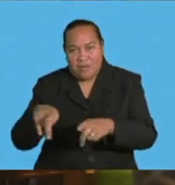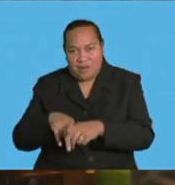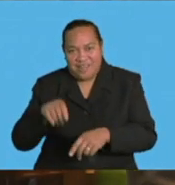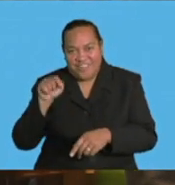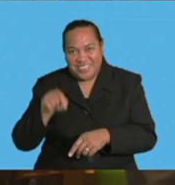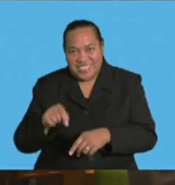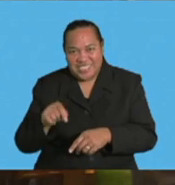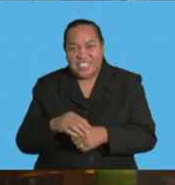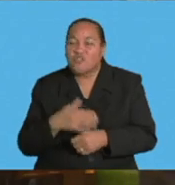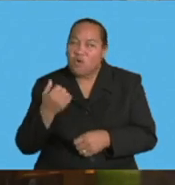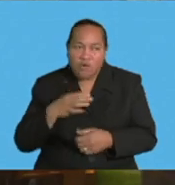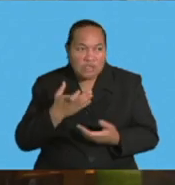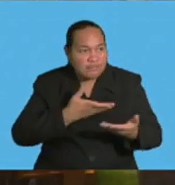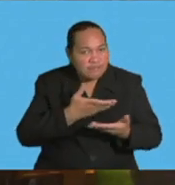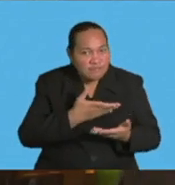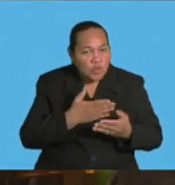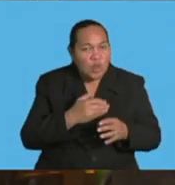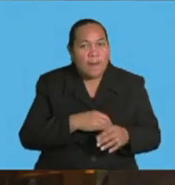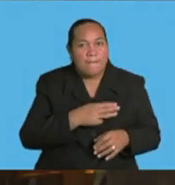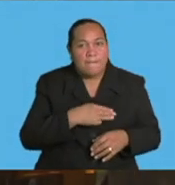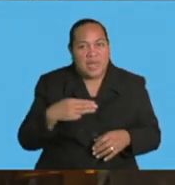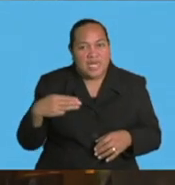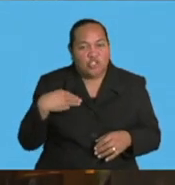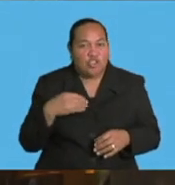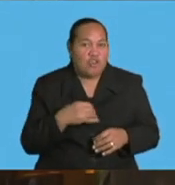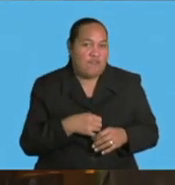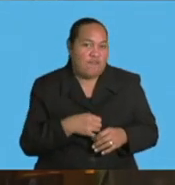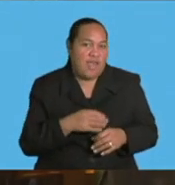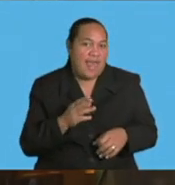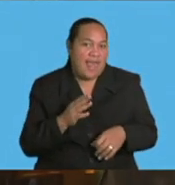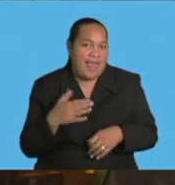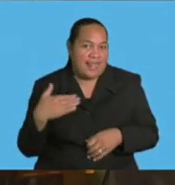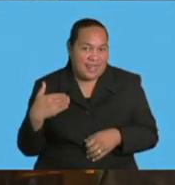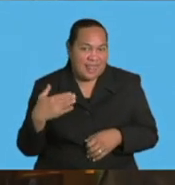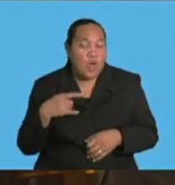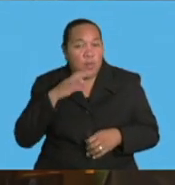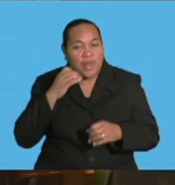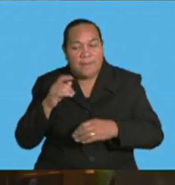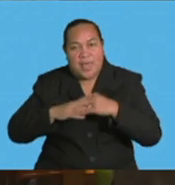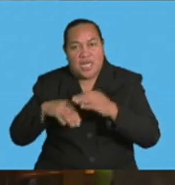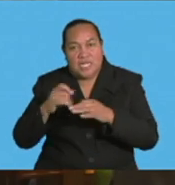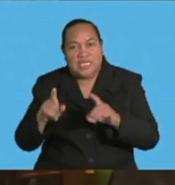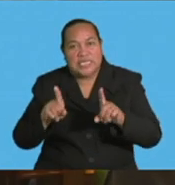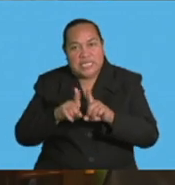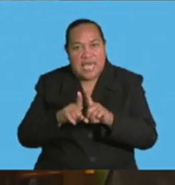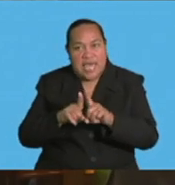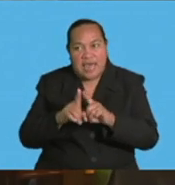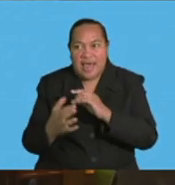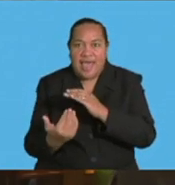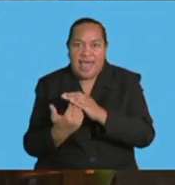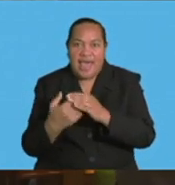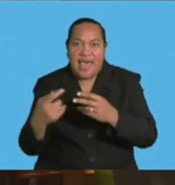are already discussions with the Ministry of Health. That medical facility will be right next to the main entrance, the gate.